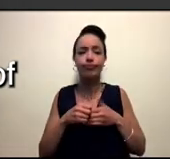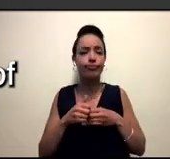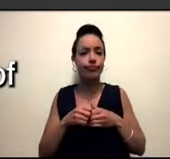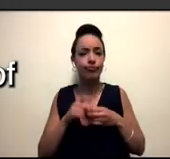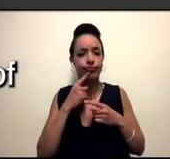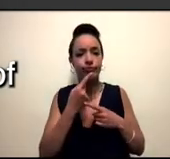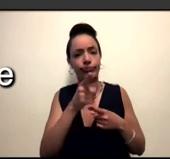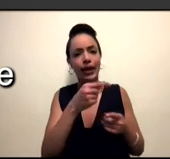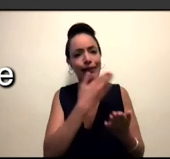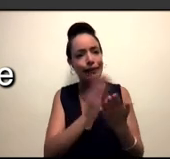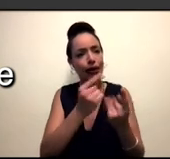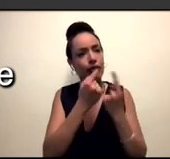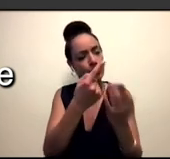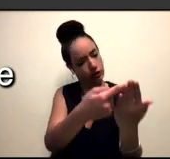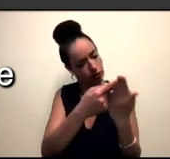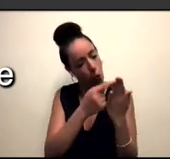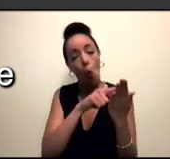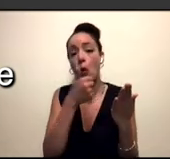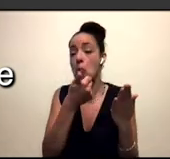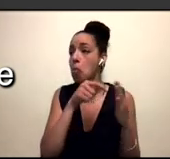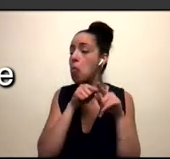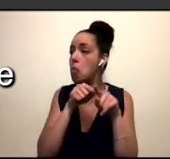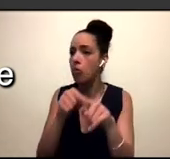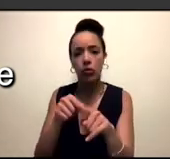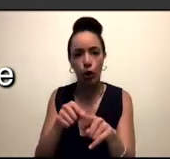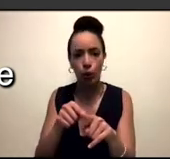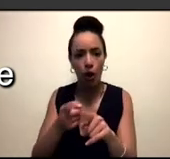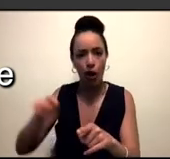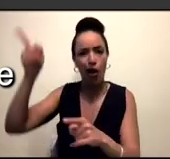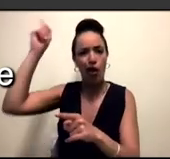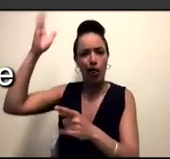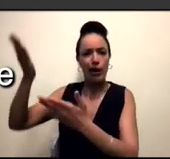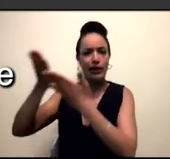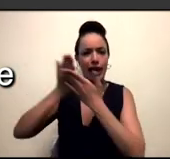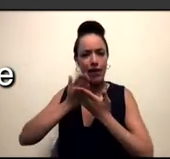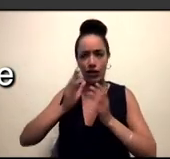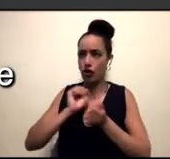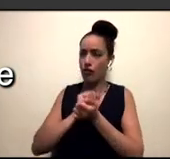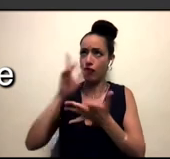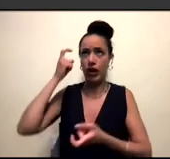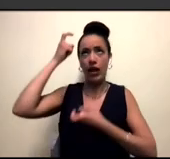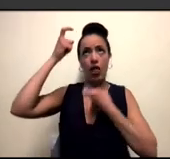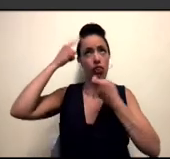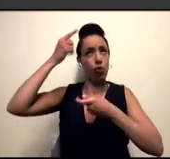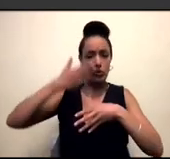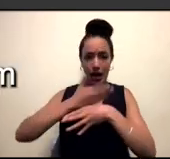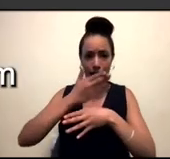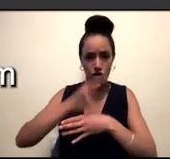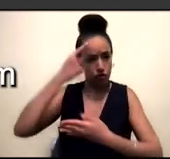compass and take that free will that we are given by Allah to be people of justice because Islam is an active